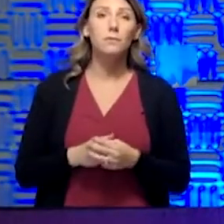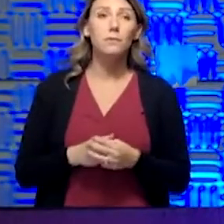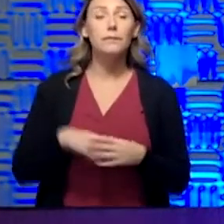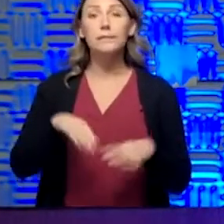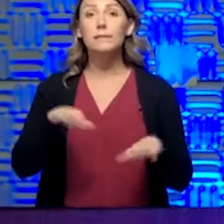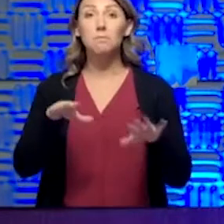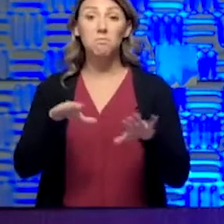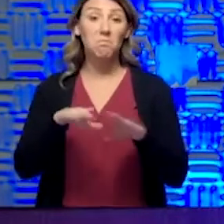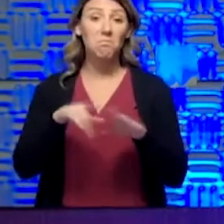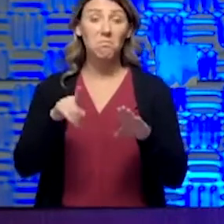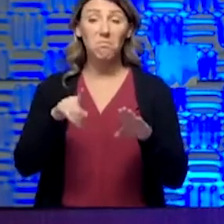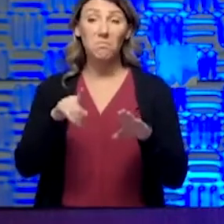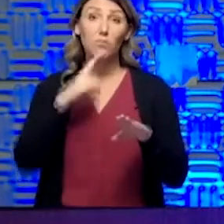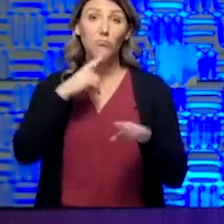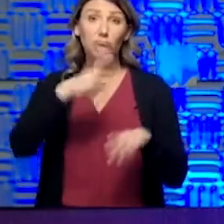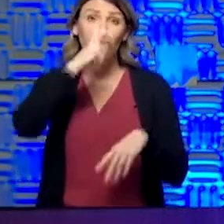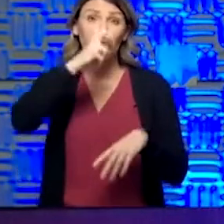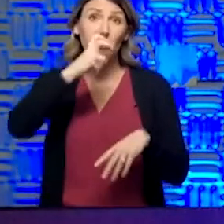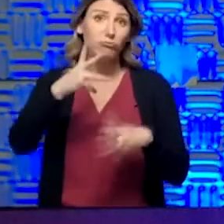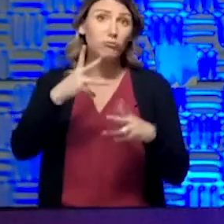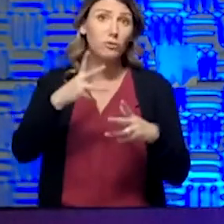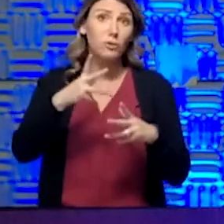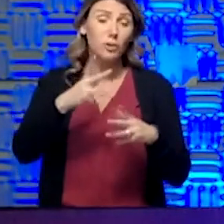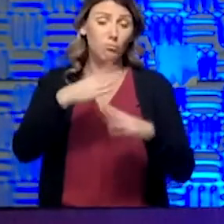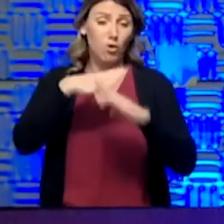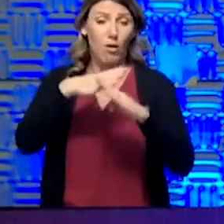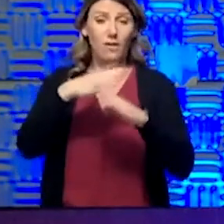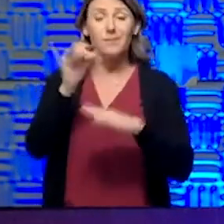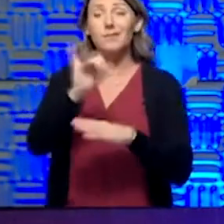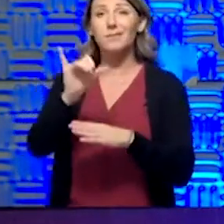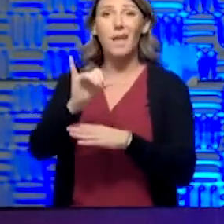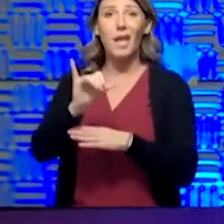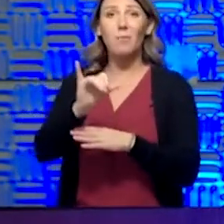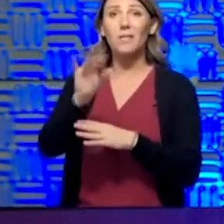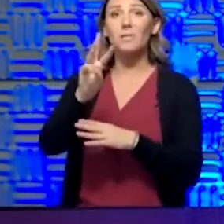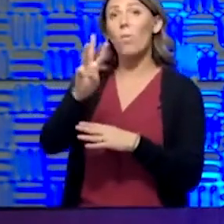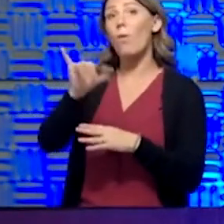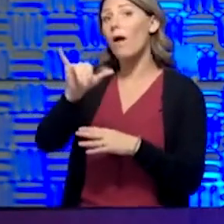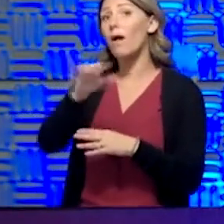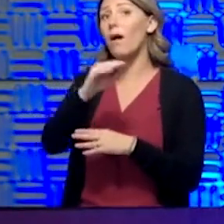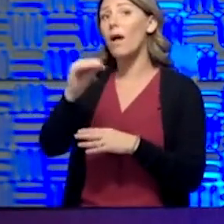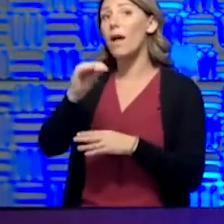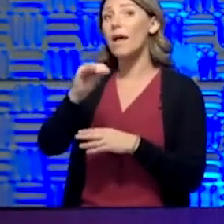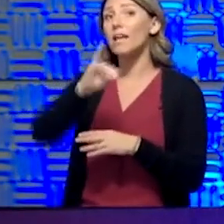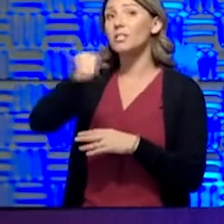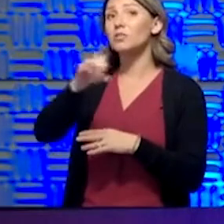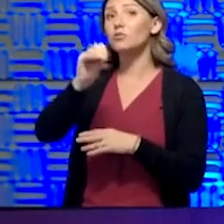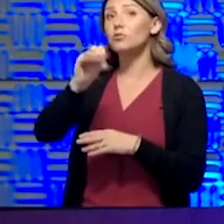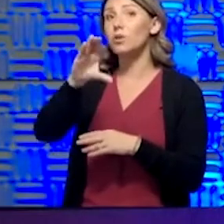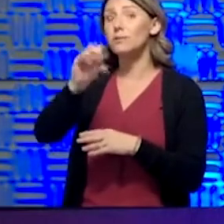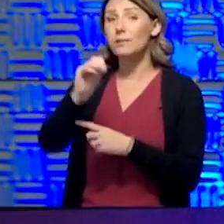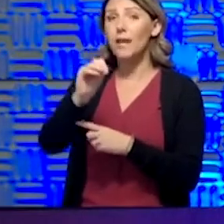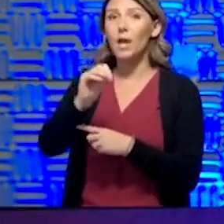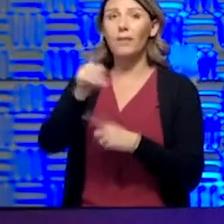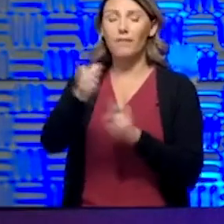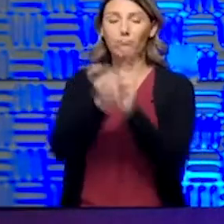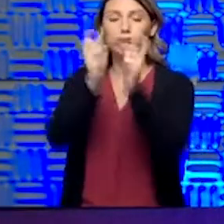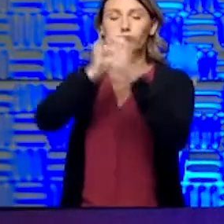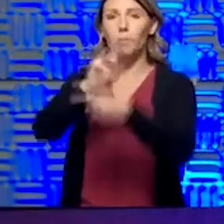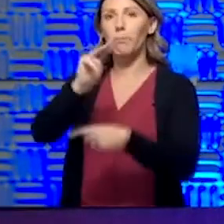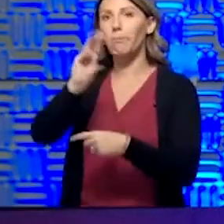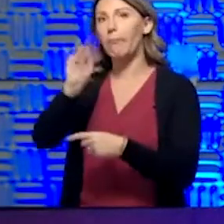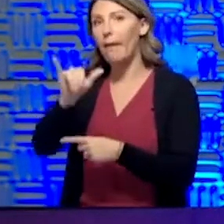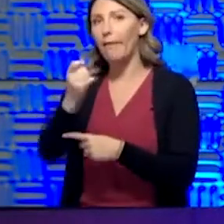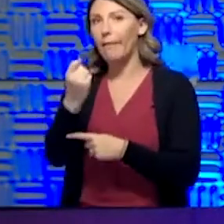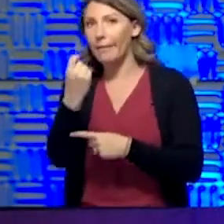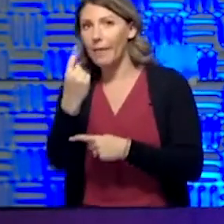can have stricter precautions, as both Johnson and Wyandotte appear to be doing, with a May 11th date as opposed to a May 4th date.